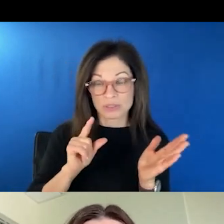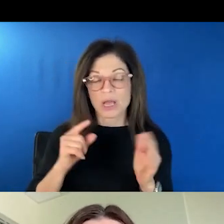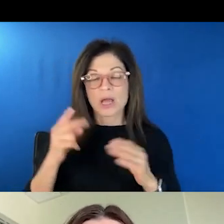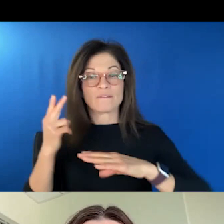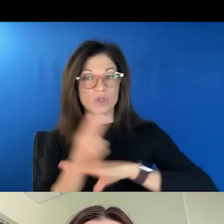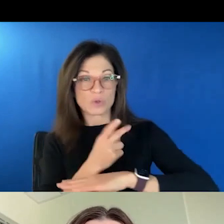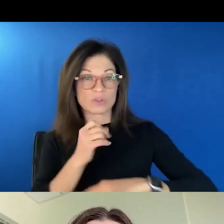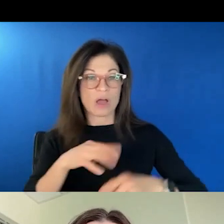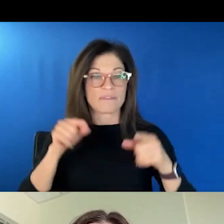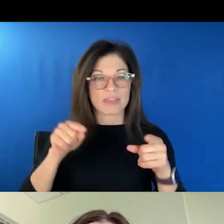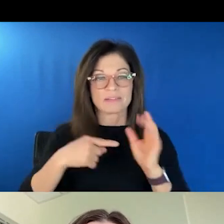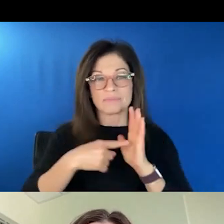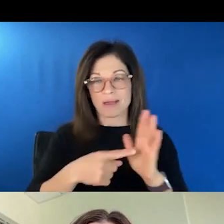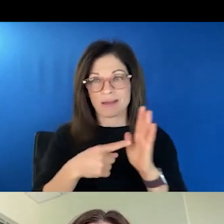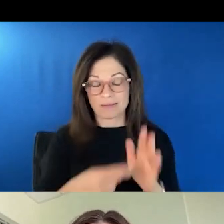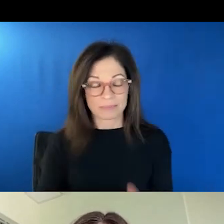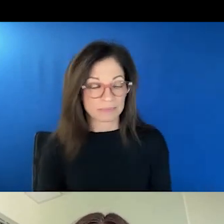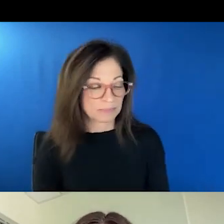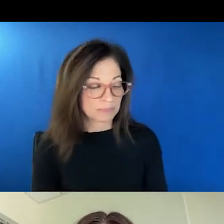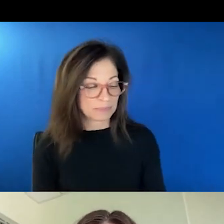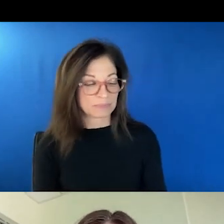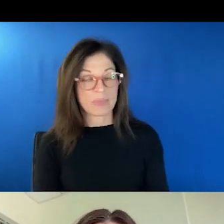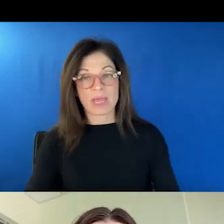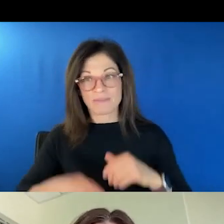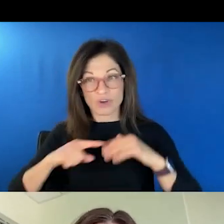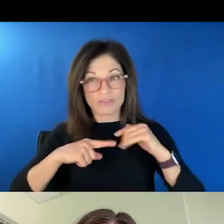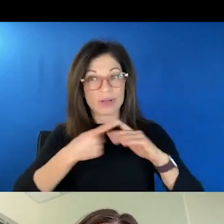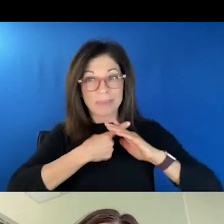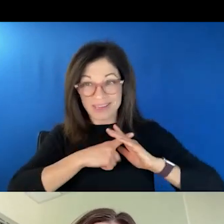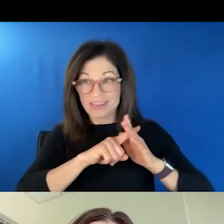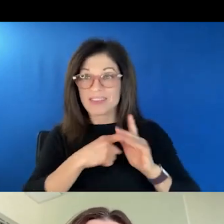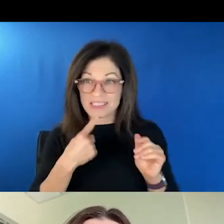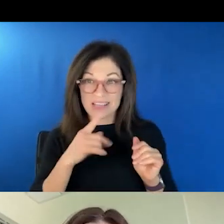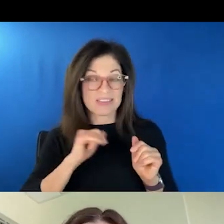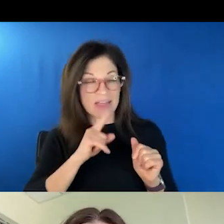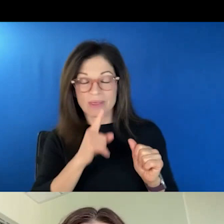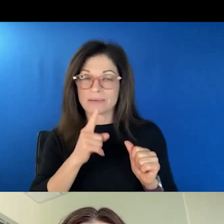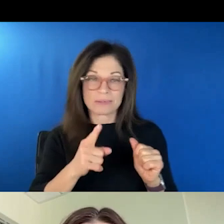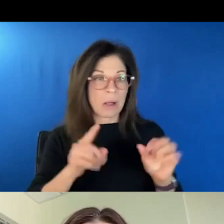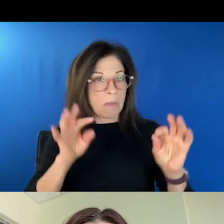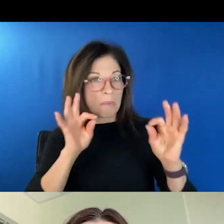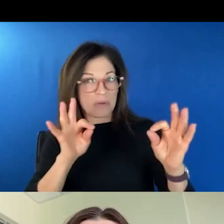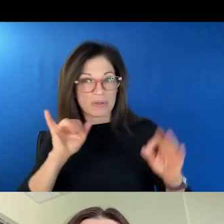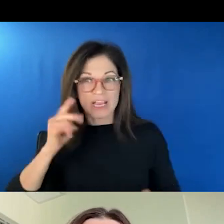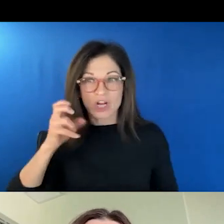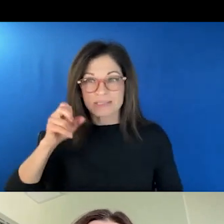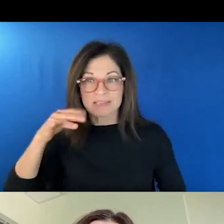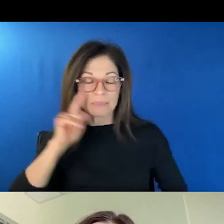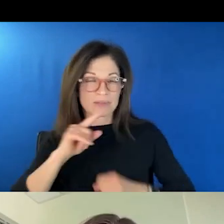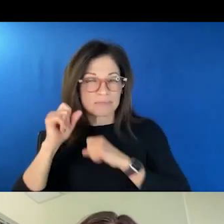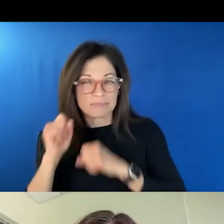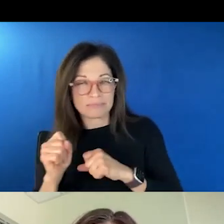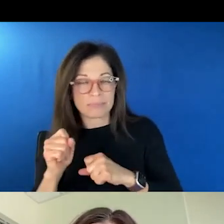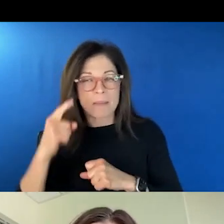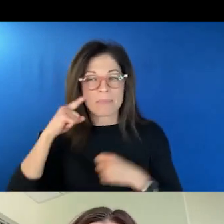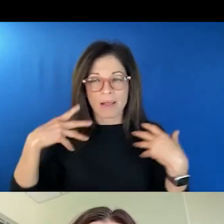sequential intercept model. And they note at the very, very beginning that the ultimate intercept is a robust mental health system. And then they